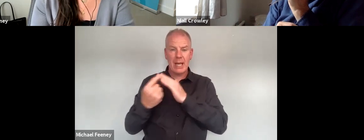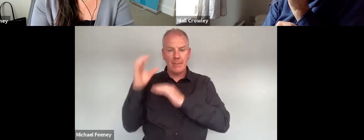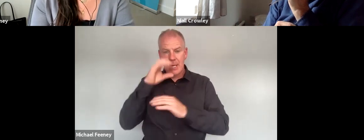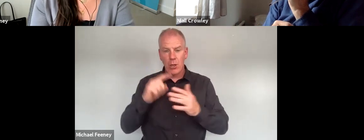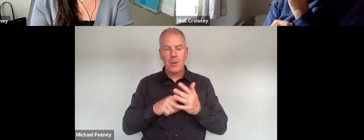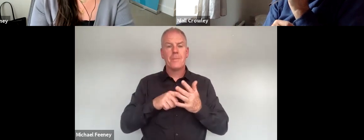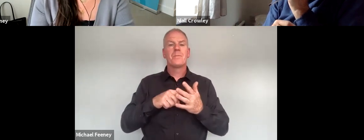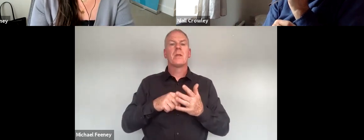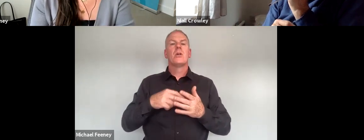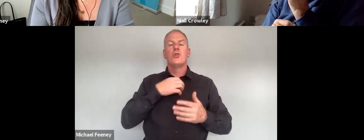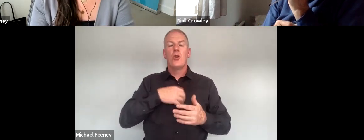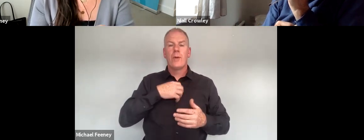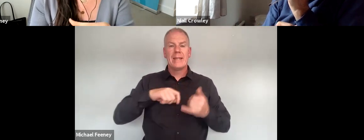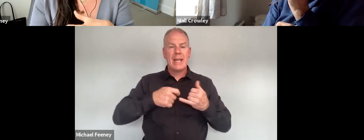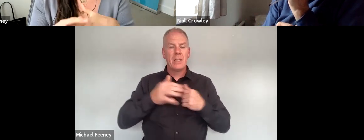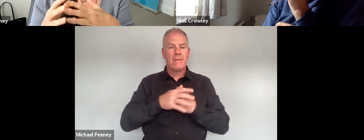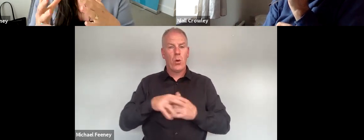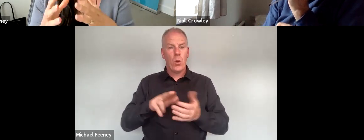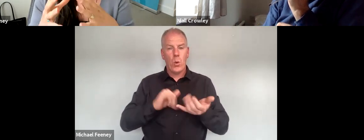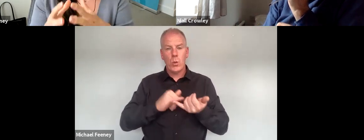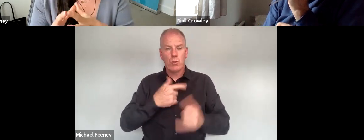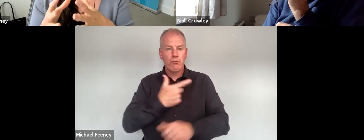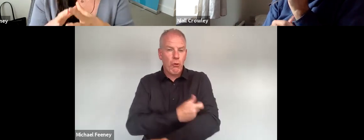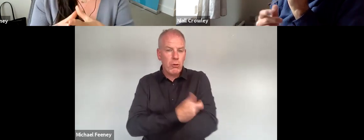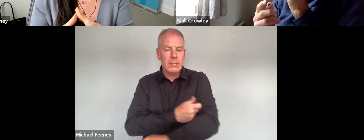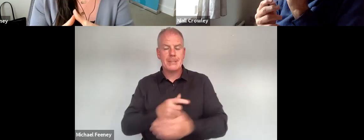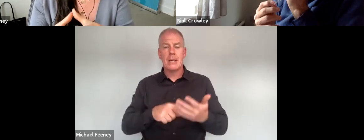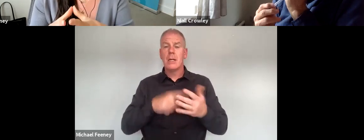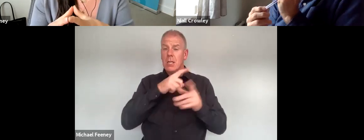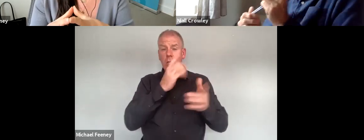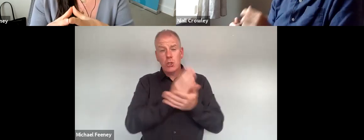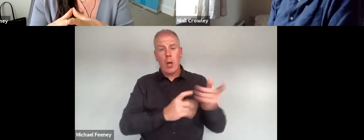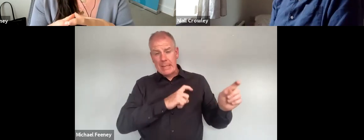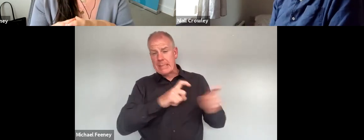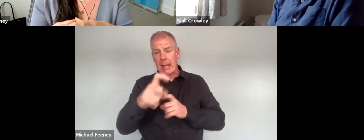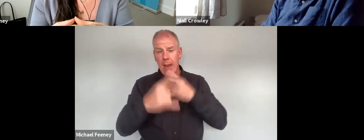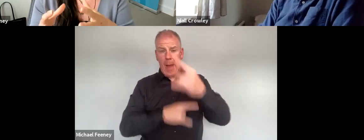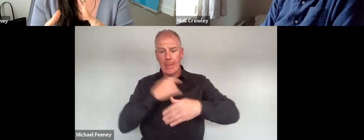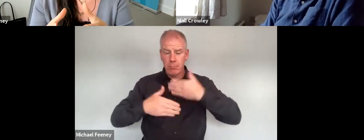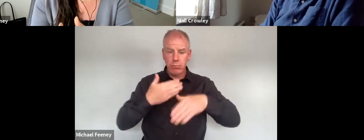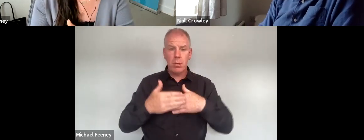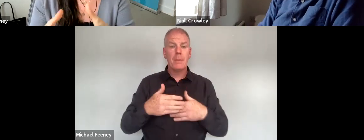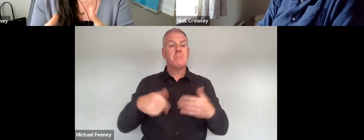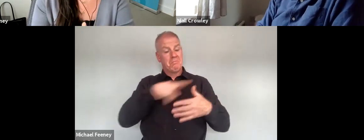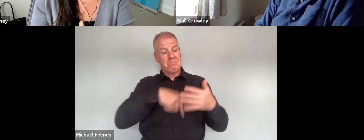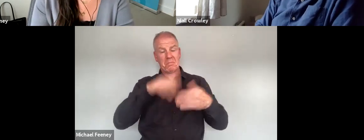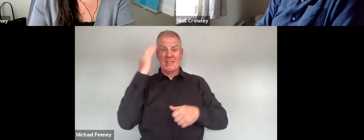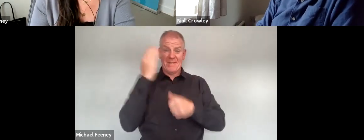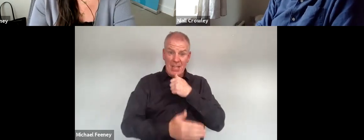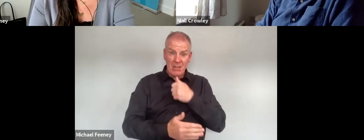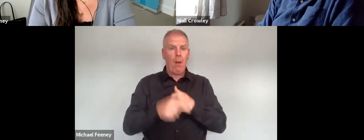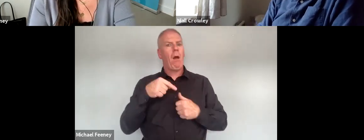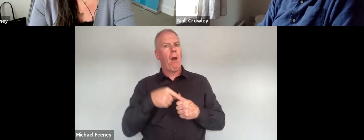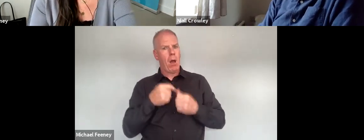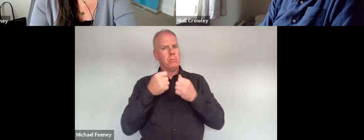urine testing for drug users and some of these are still ongoing and those that have been completed though have seen